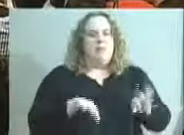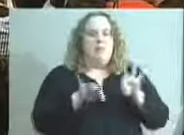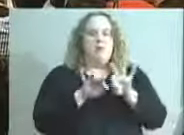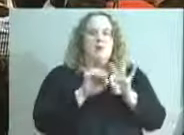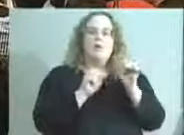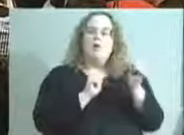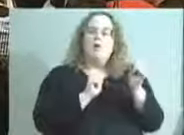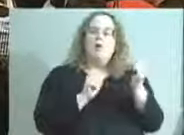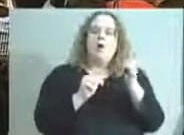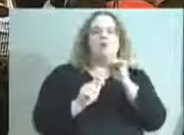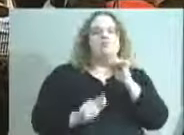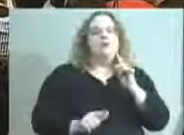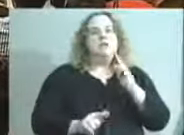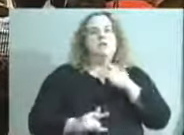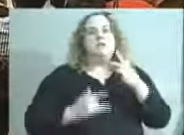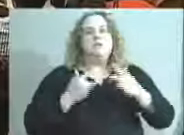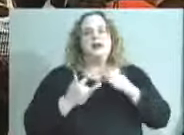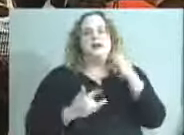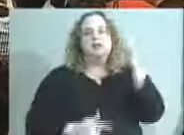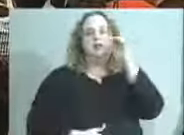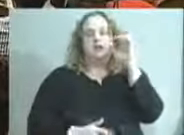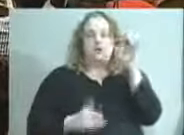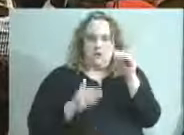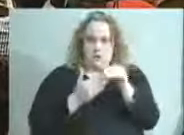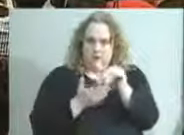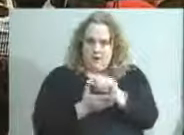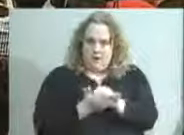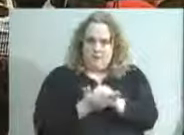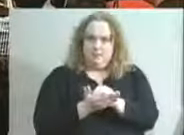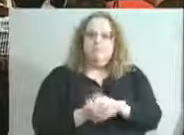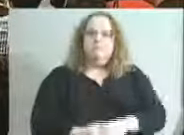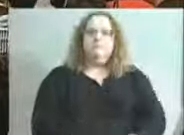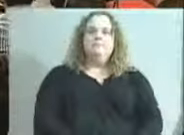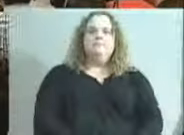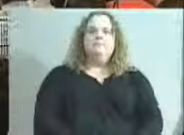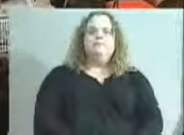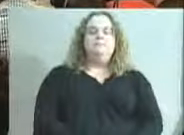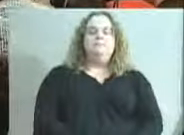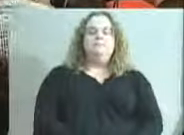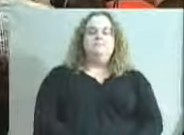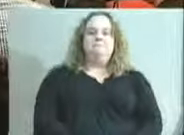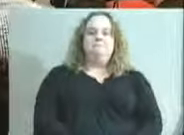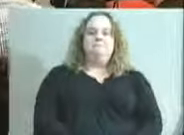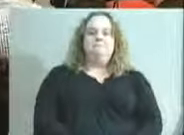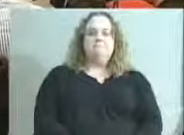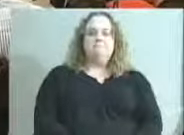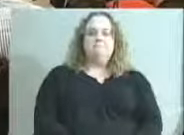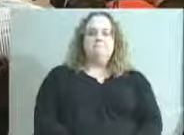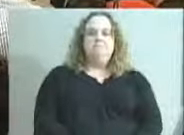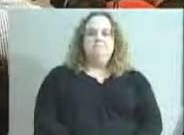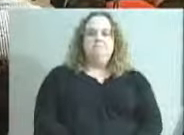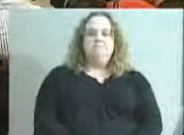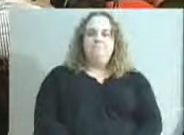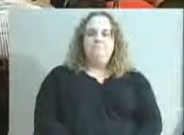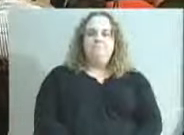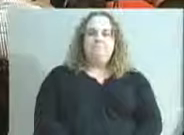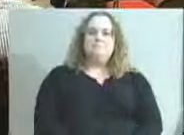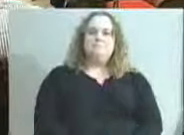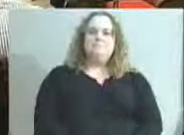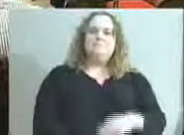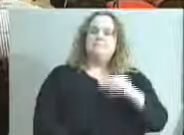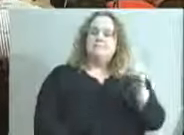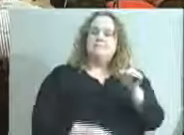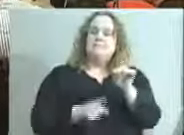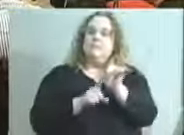we're all delighted to hear you focused on that. Also, this has appropriately been focused on the adult world,